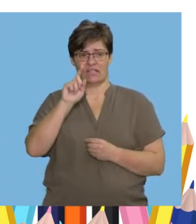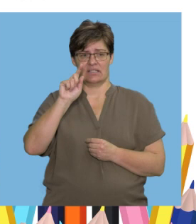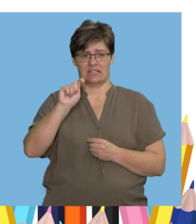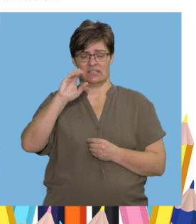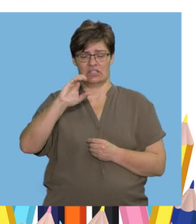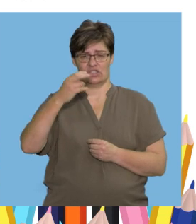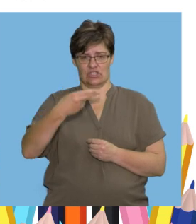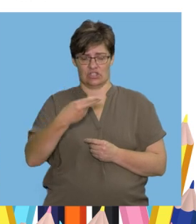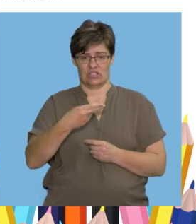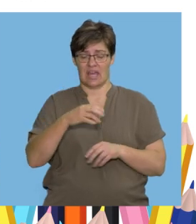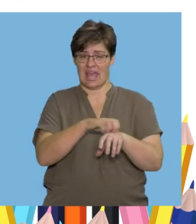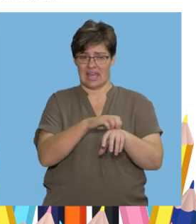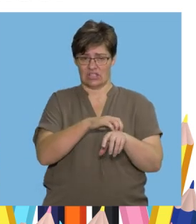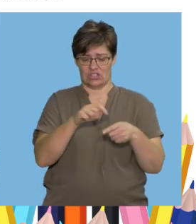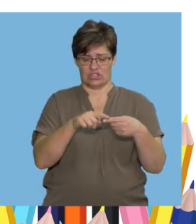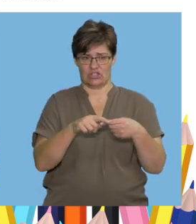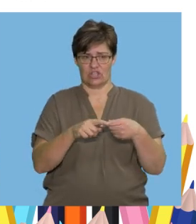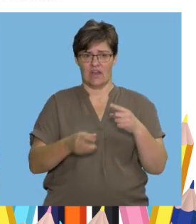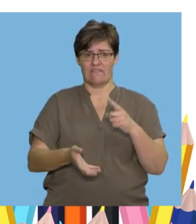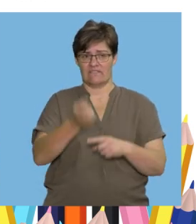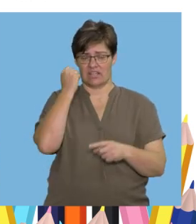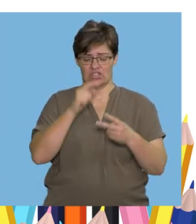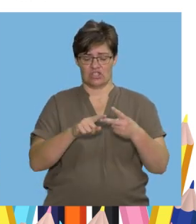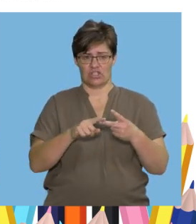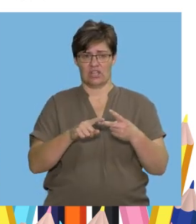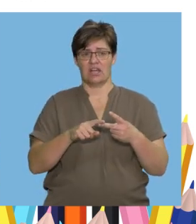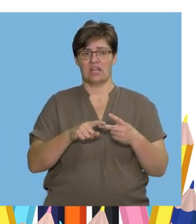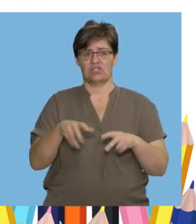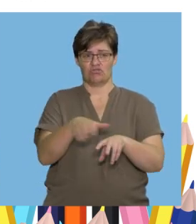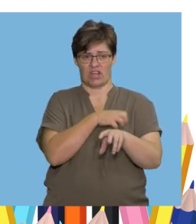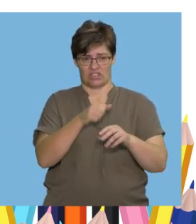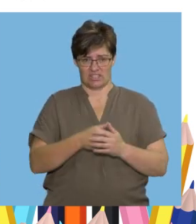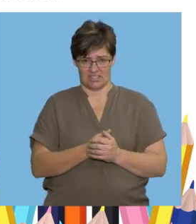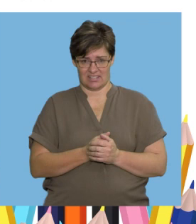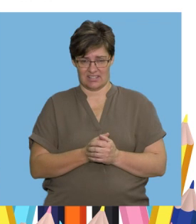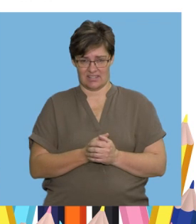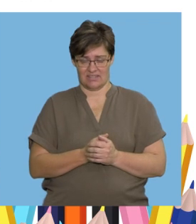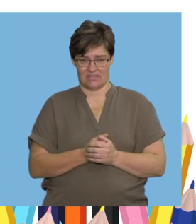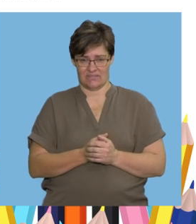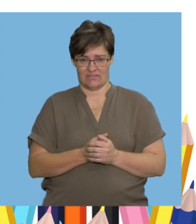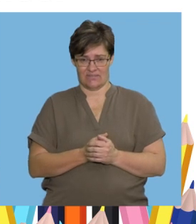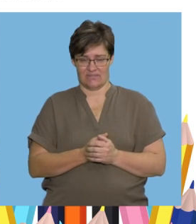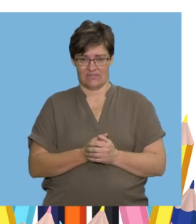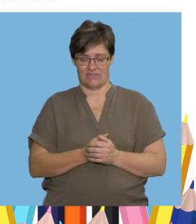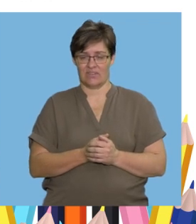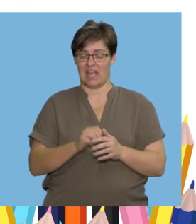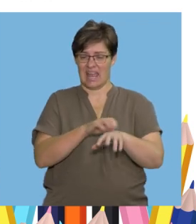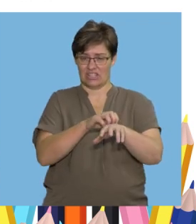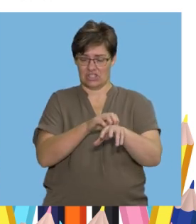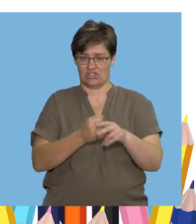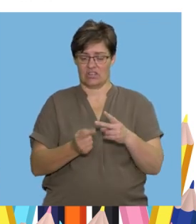ch sound Itch Fetch Scratched Well done